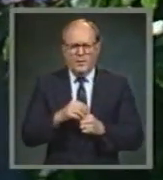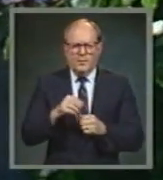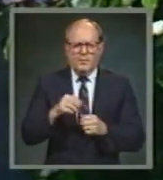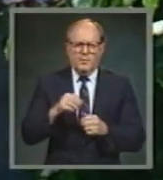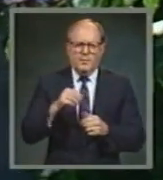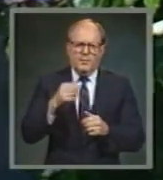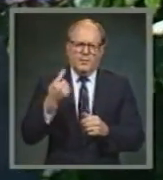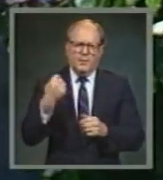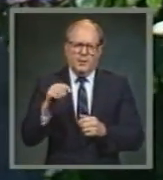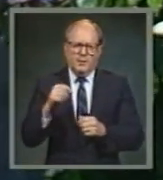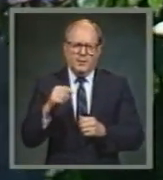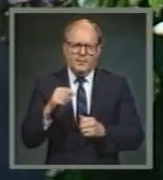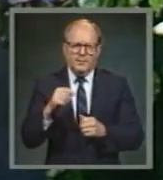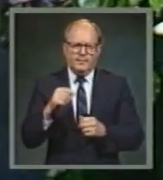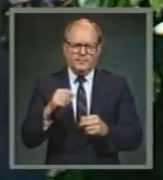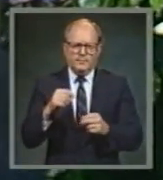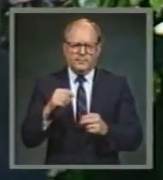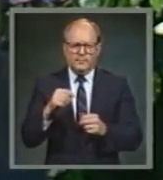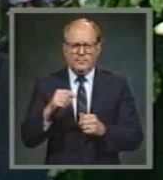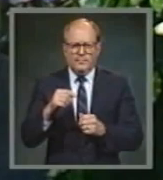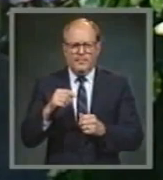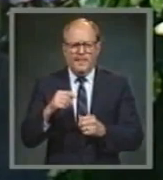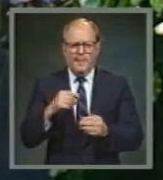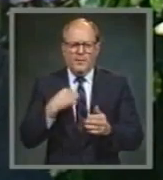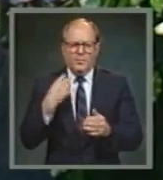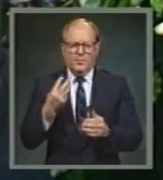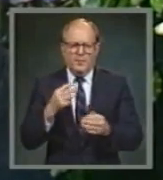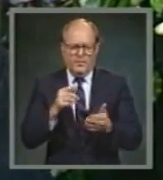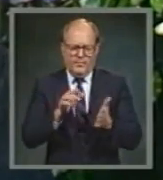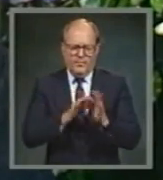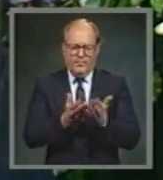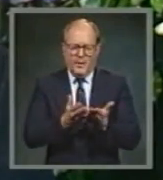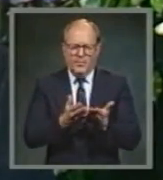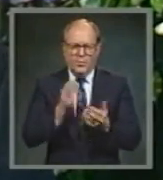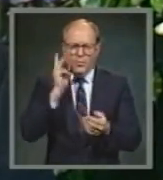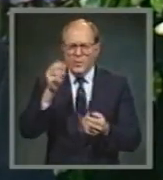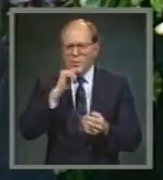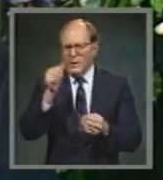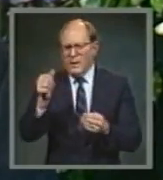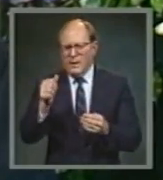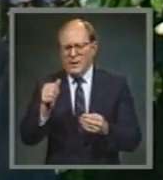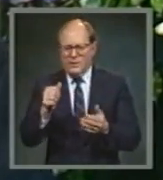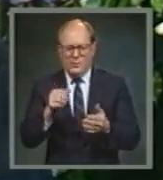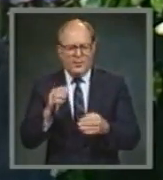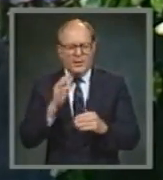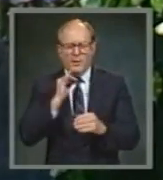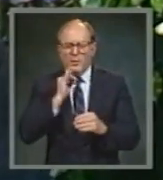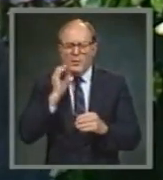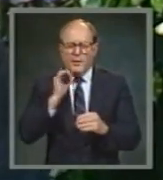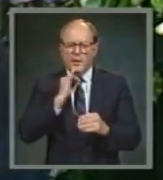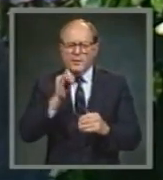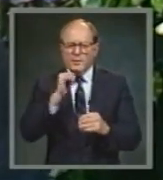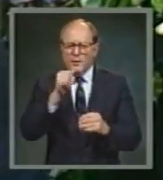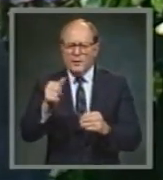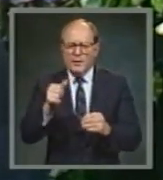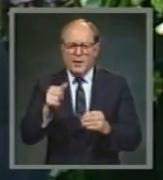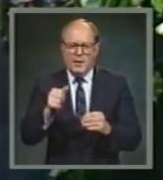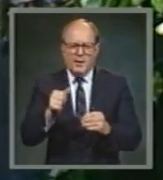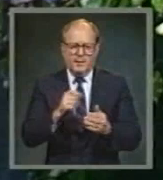of the Scriptures will not give legitimacy or correctness to that kind of lifestyle.